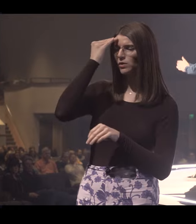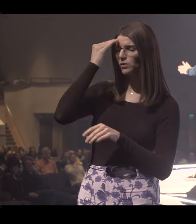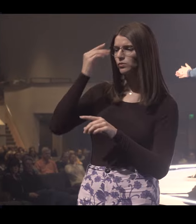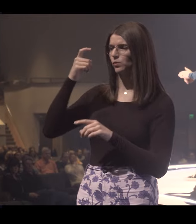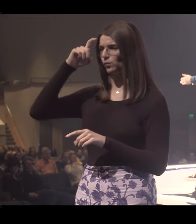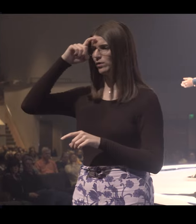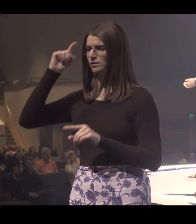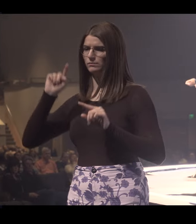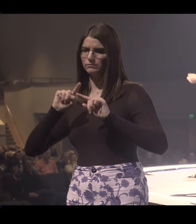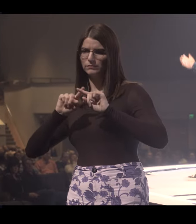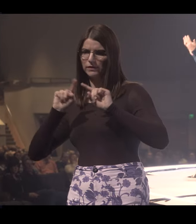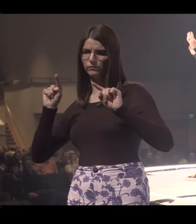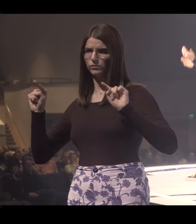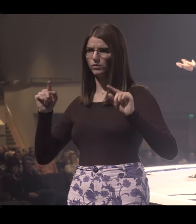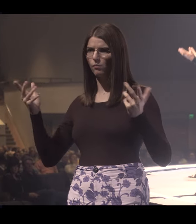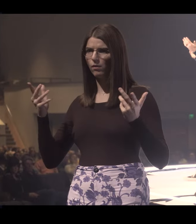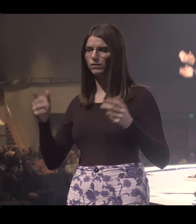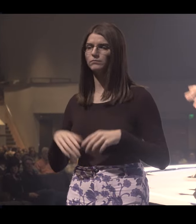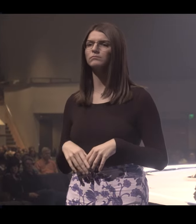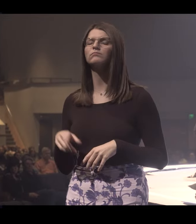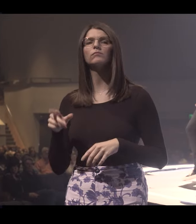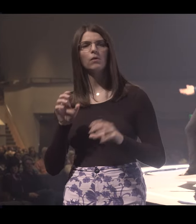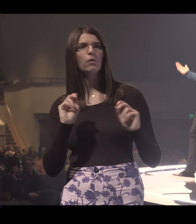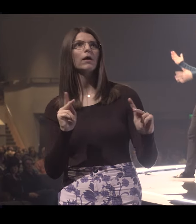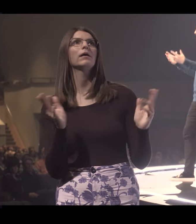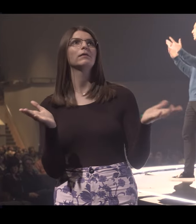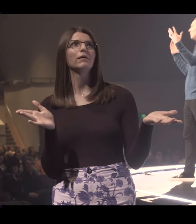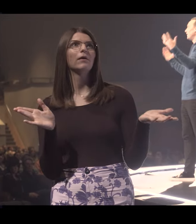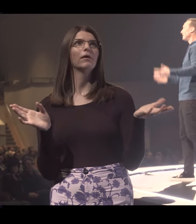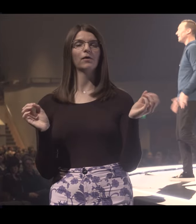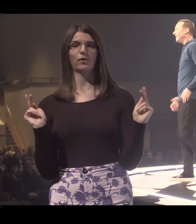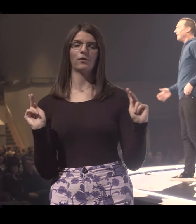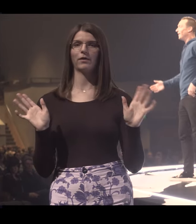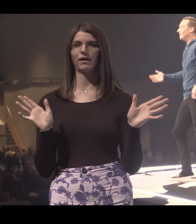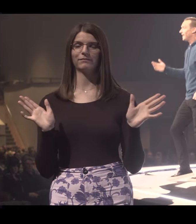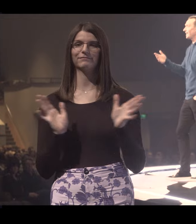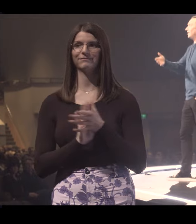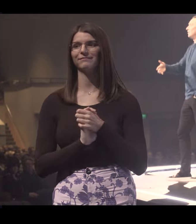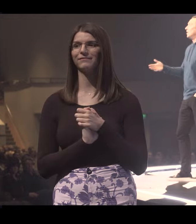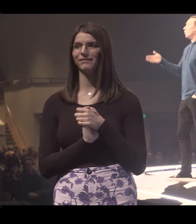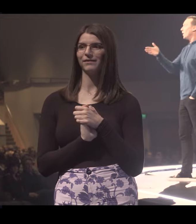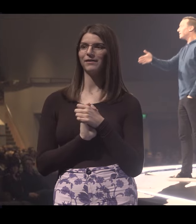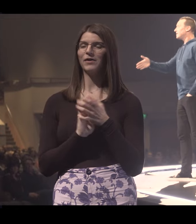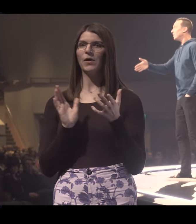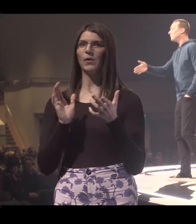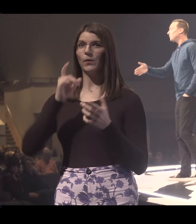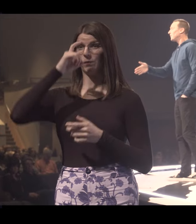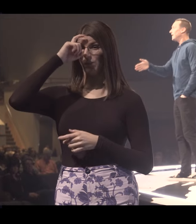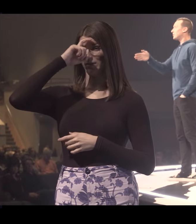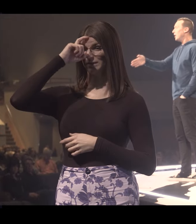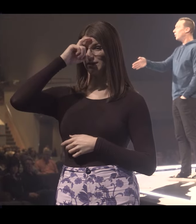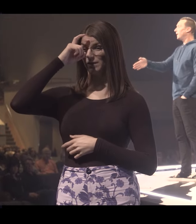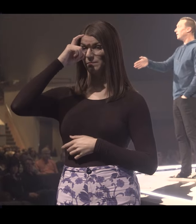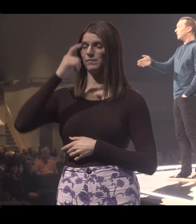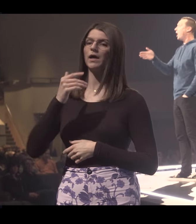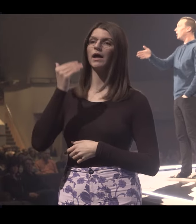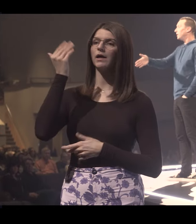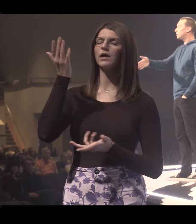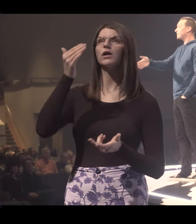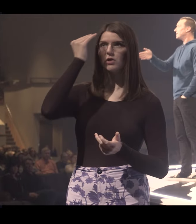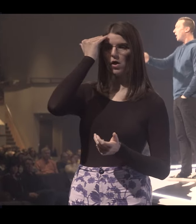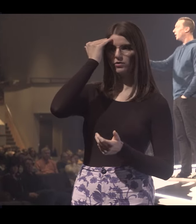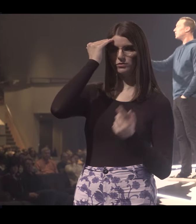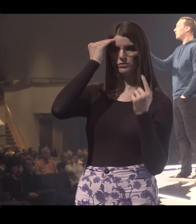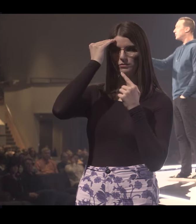knowledge and wisdom? And he said this. He said, yeah. He said, yeah. He's jovial. said, you know, he's like, you know, wisdom is